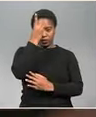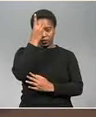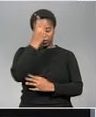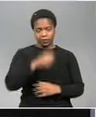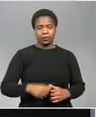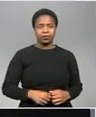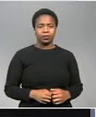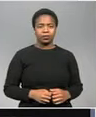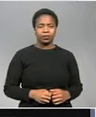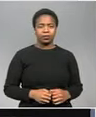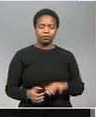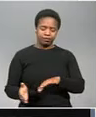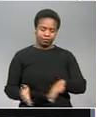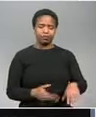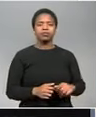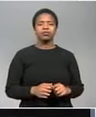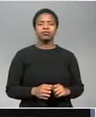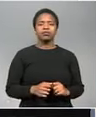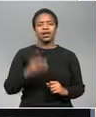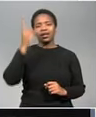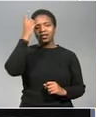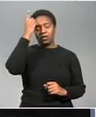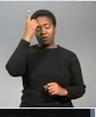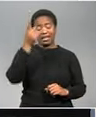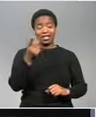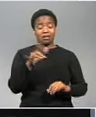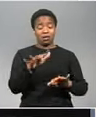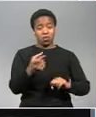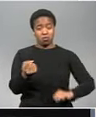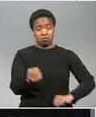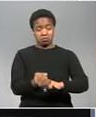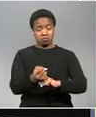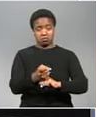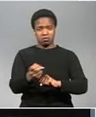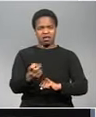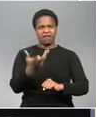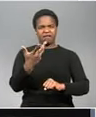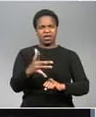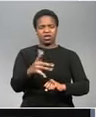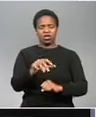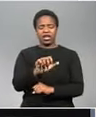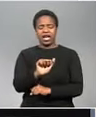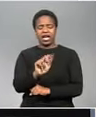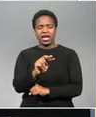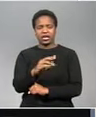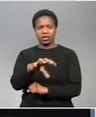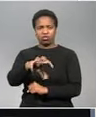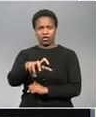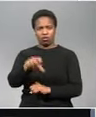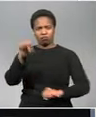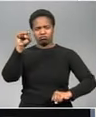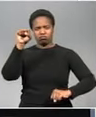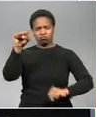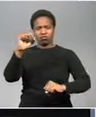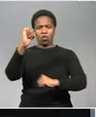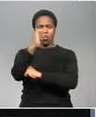supporters of the embattled Etekwini mayor Zandile Gomede have marched to the ANC's provincial headquarters in Durban